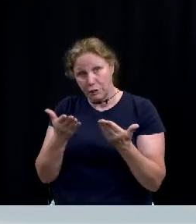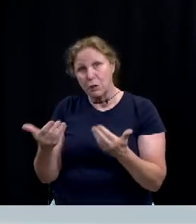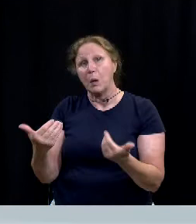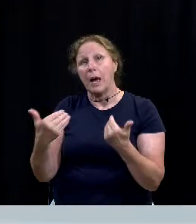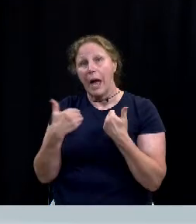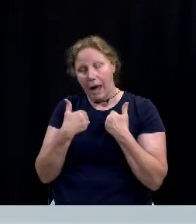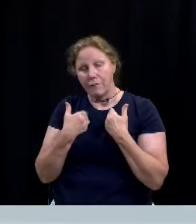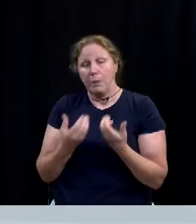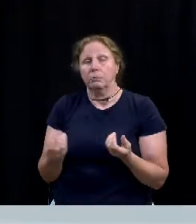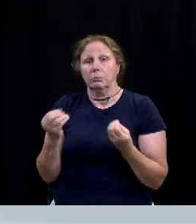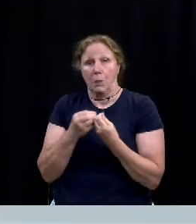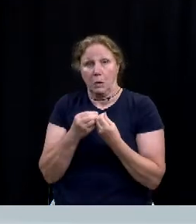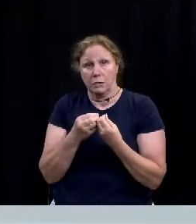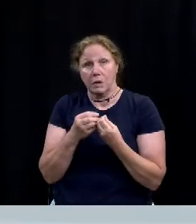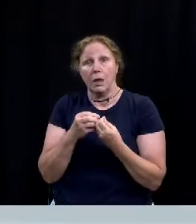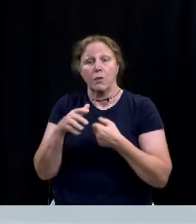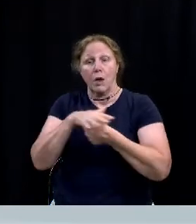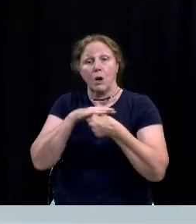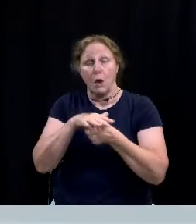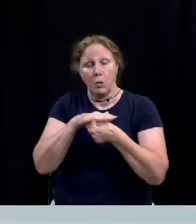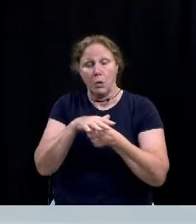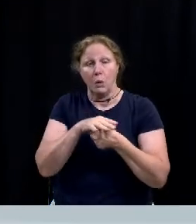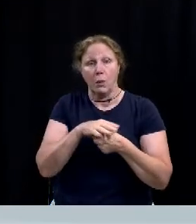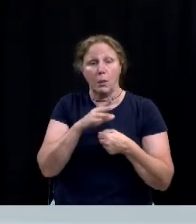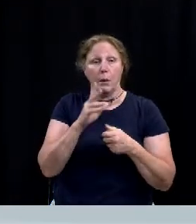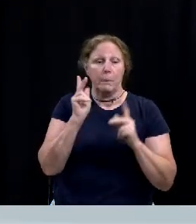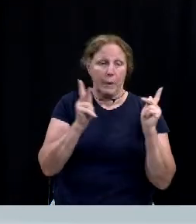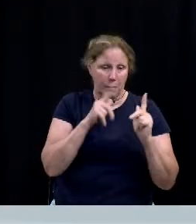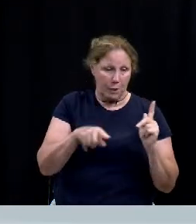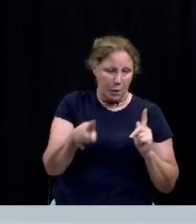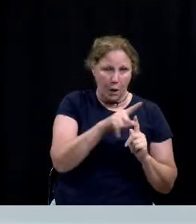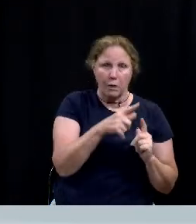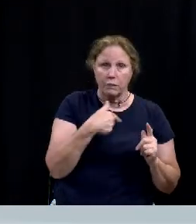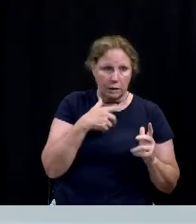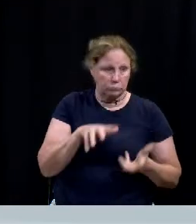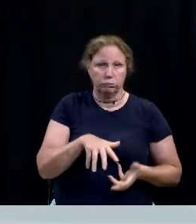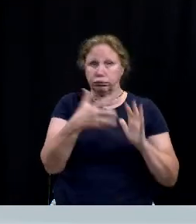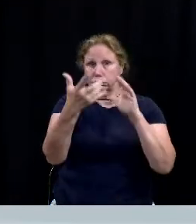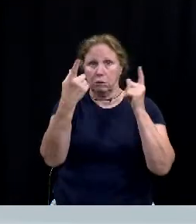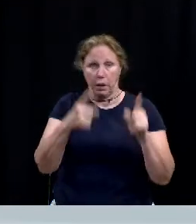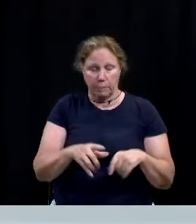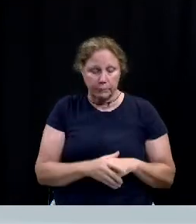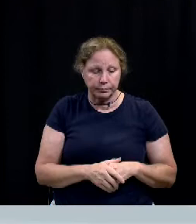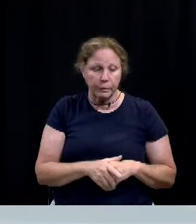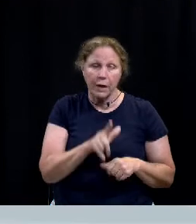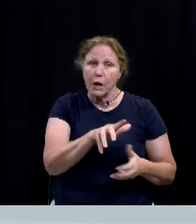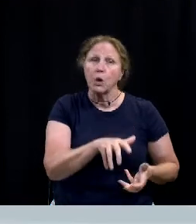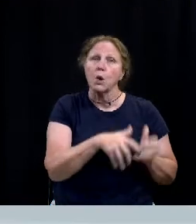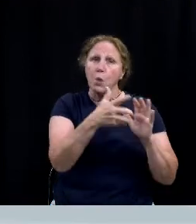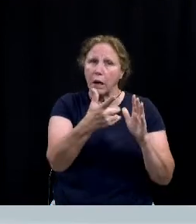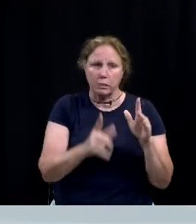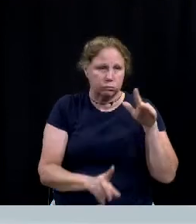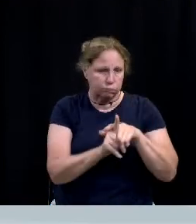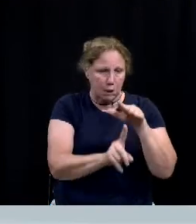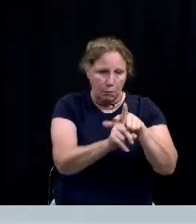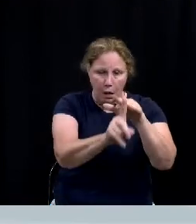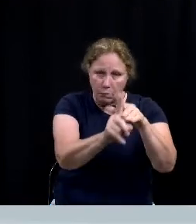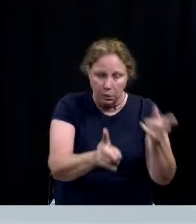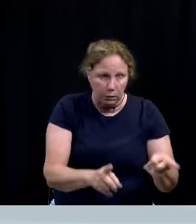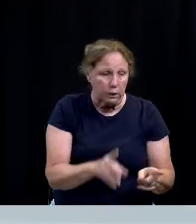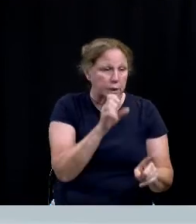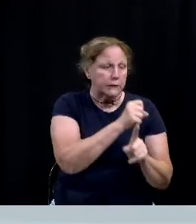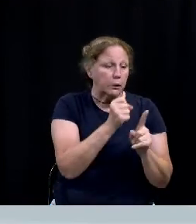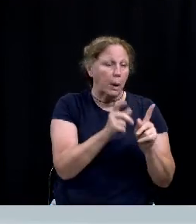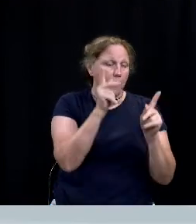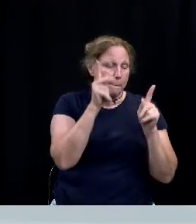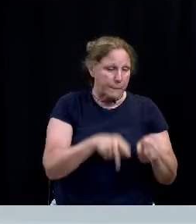increasing number of times that local behavioral health consumers find themselves in crisis these crises will manifest themselves in situations where the person